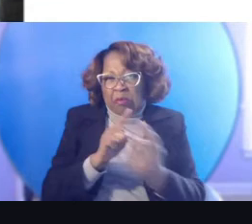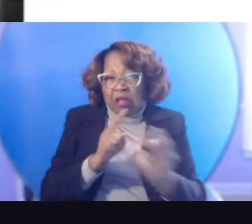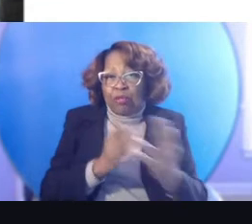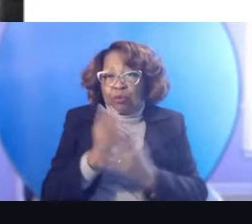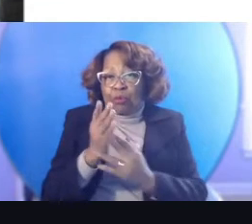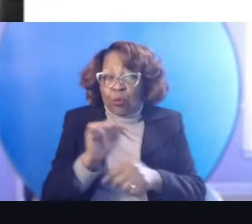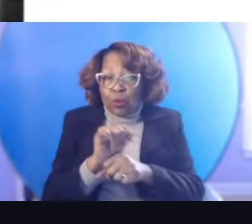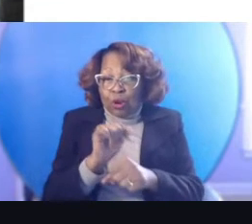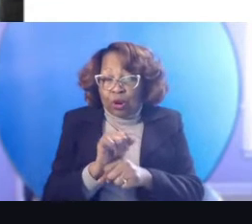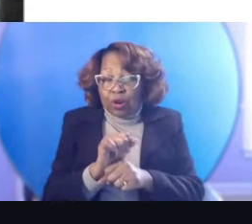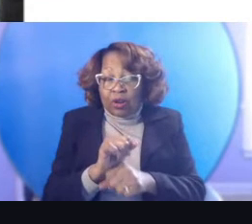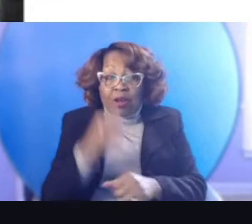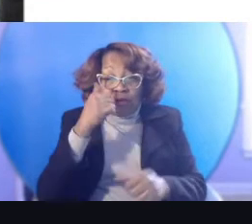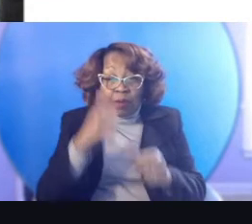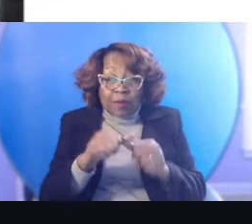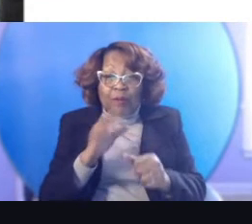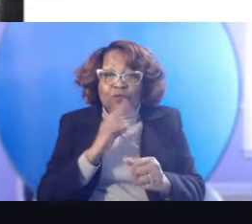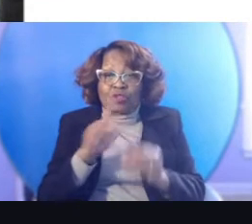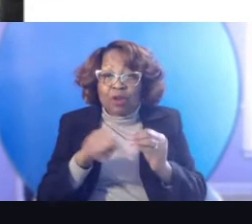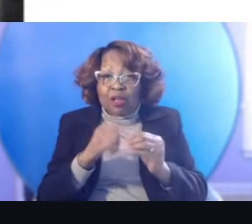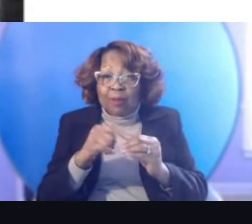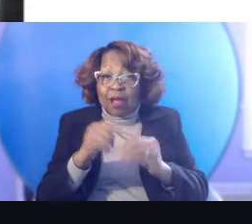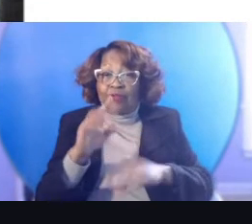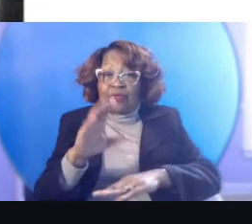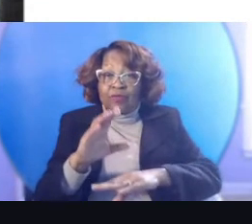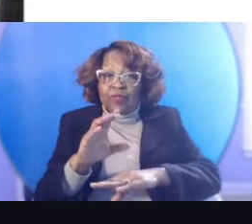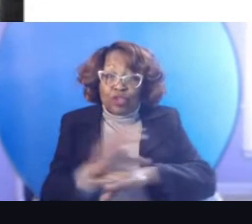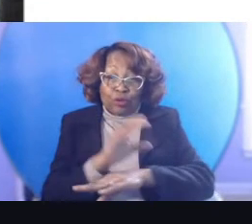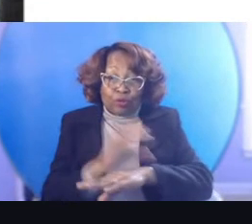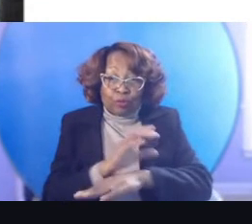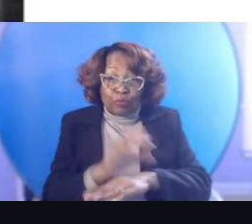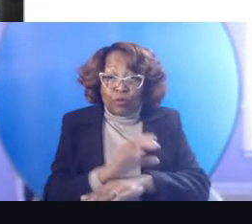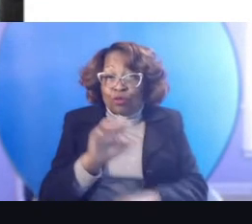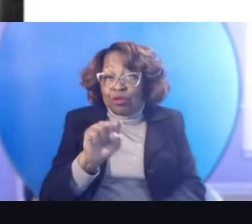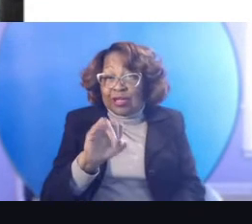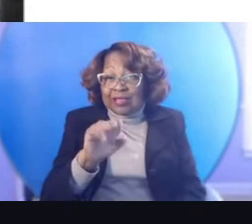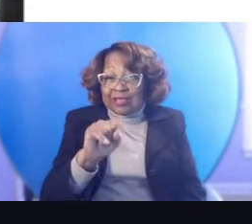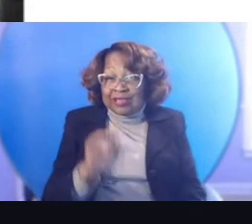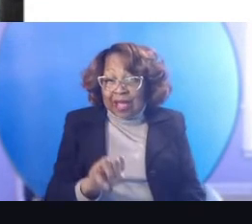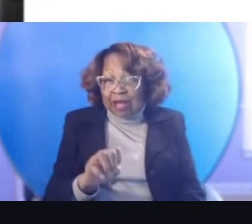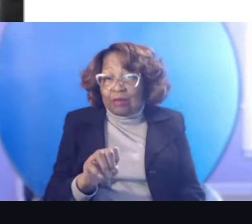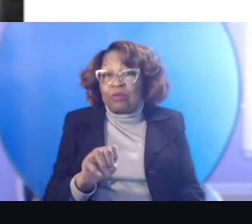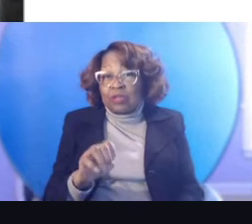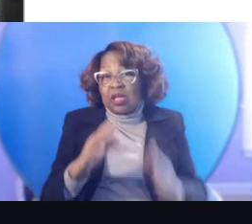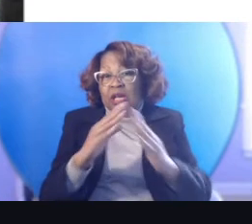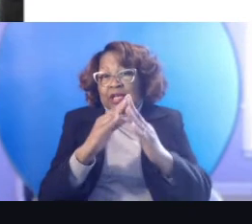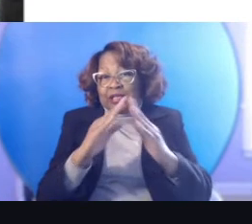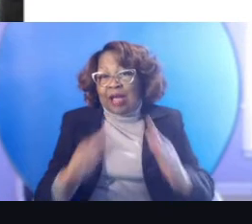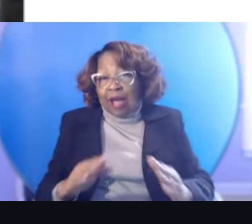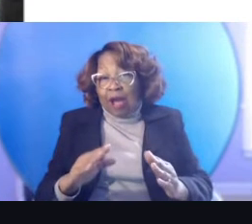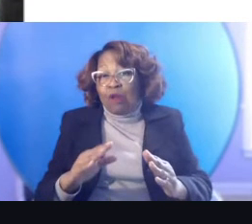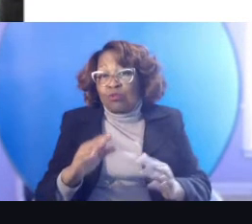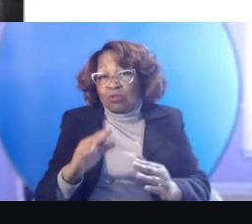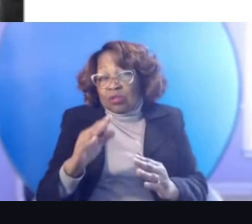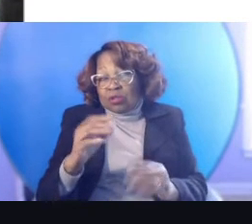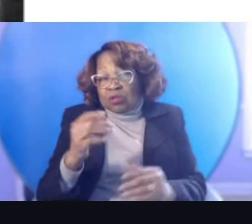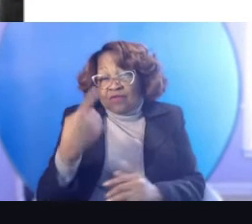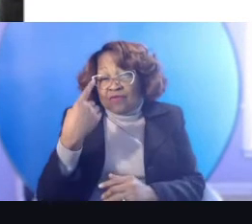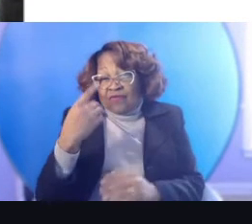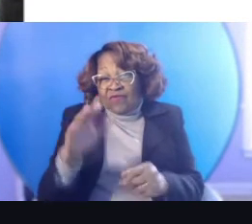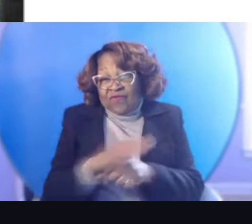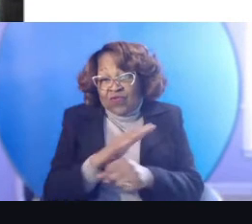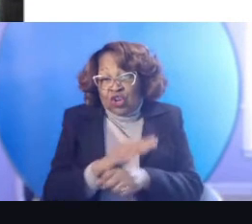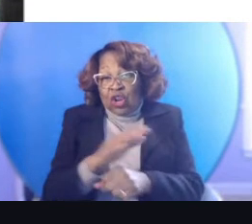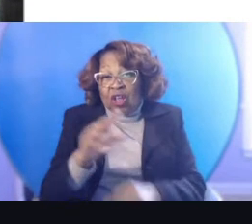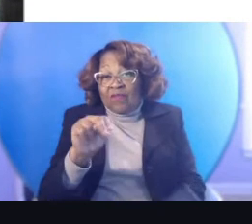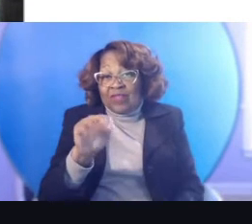remember I was talking about the online, uh, site that I started called house full of nickels, which is still running and it's, it's house full of